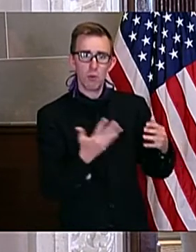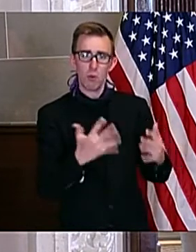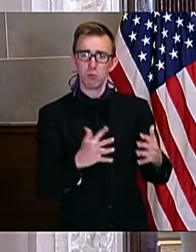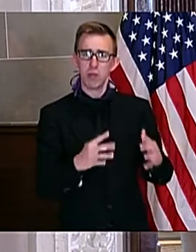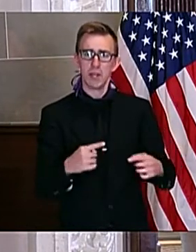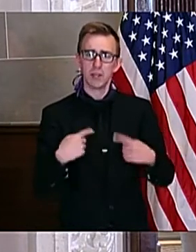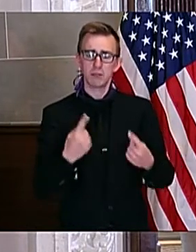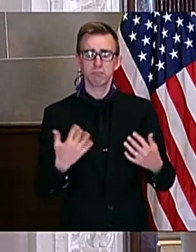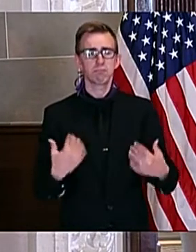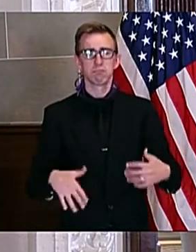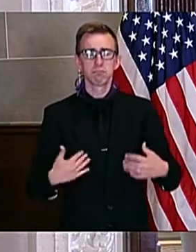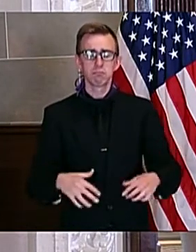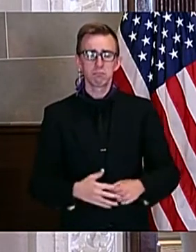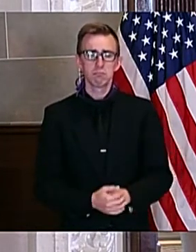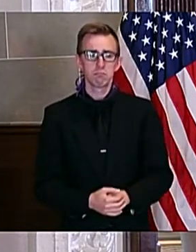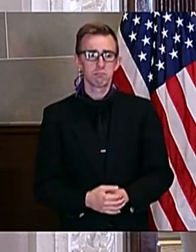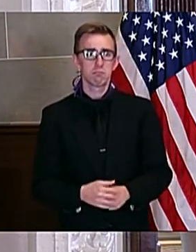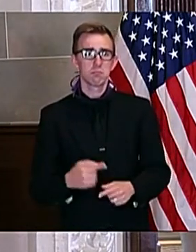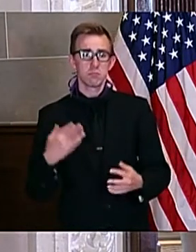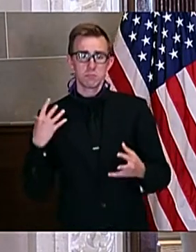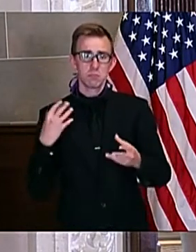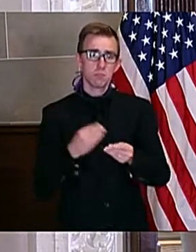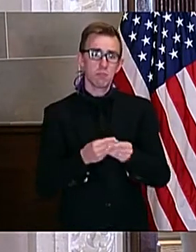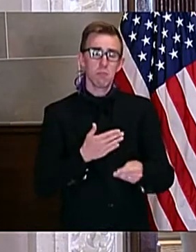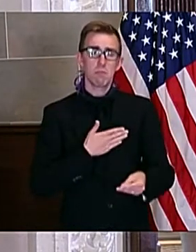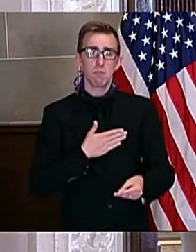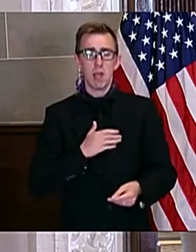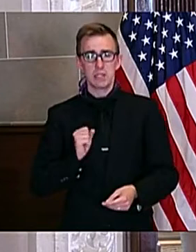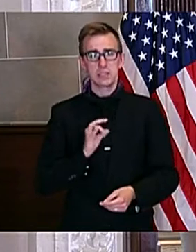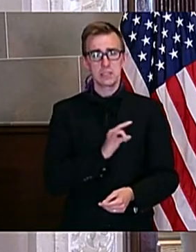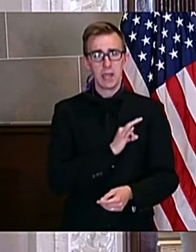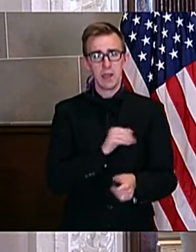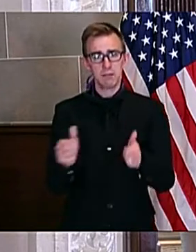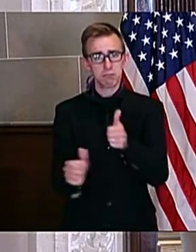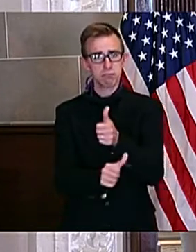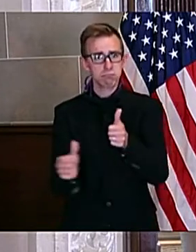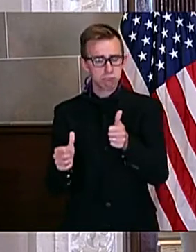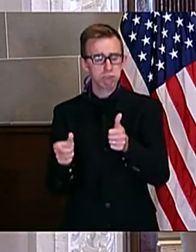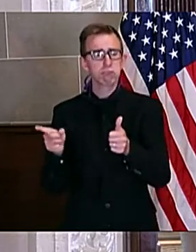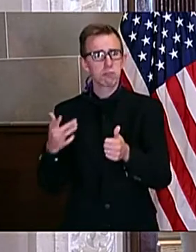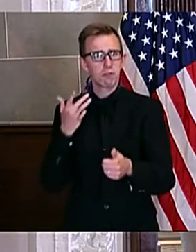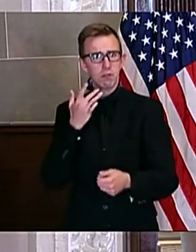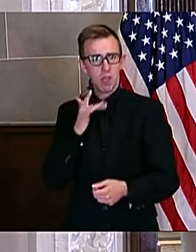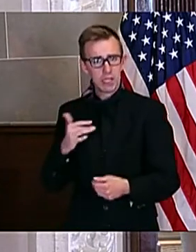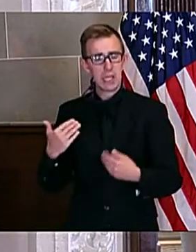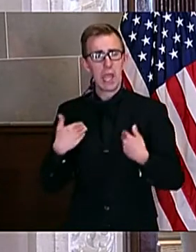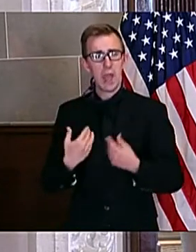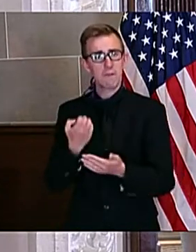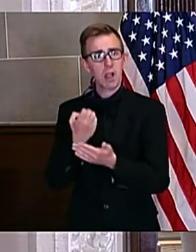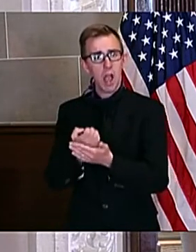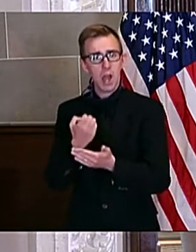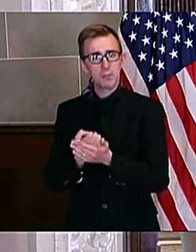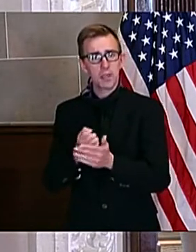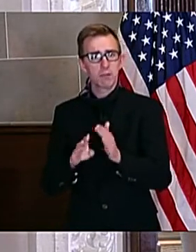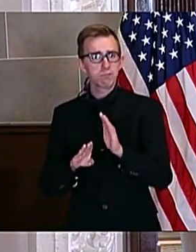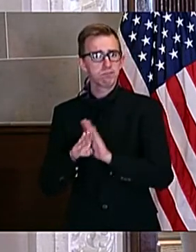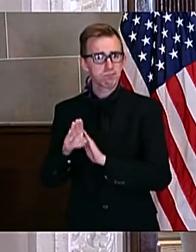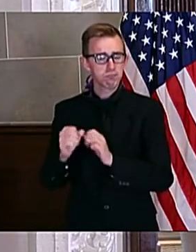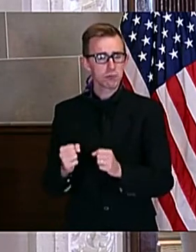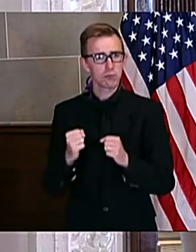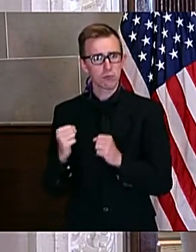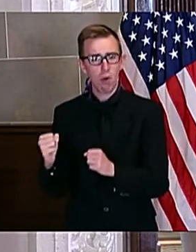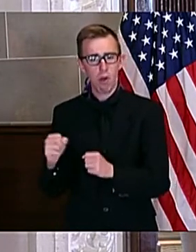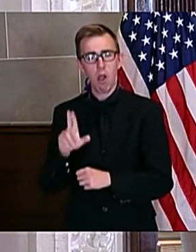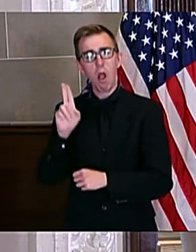this point, my administration has been very fortunate to have a strong, booming economy and a record low